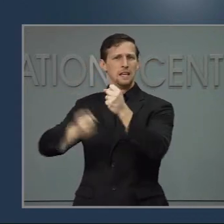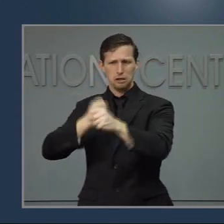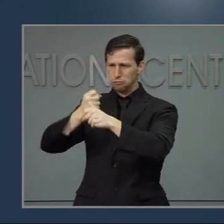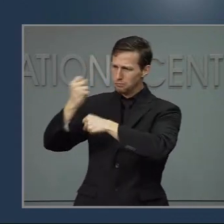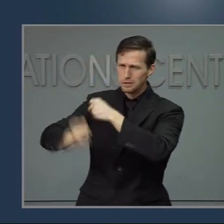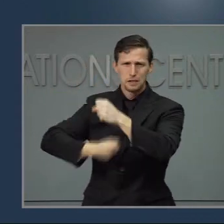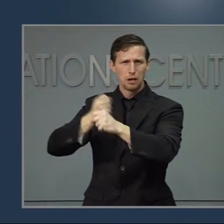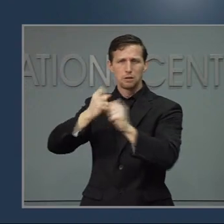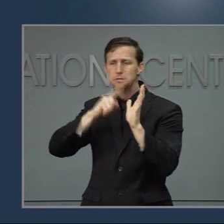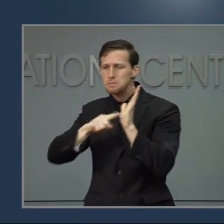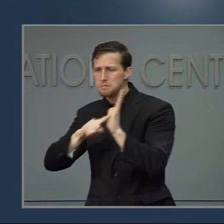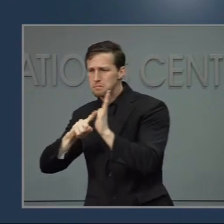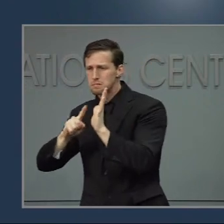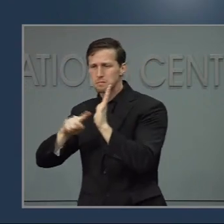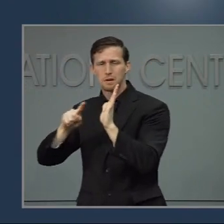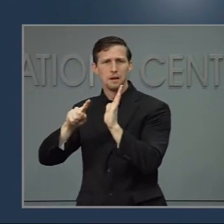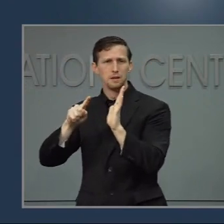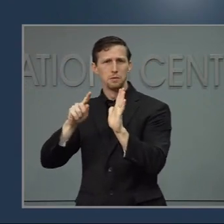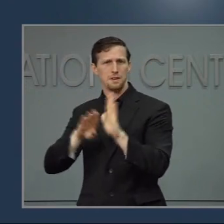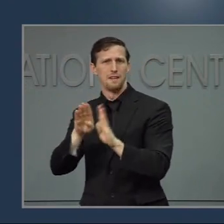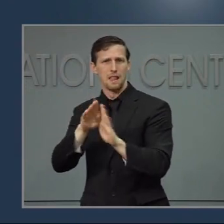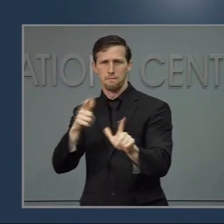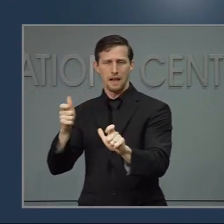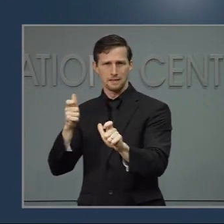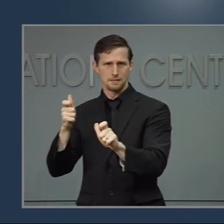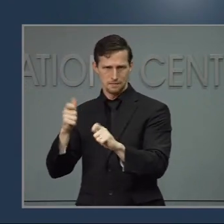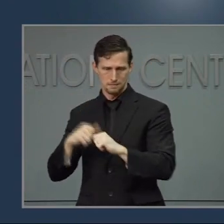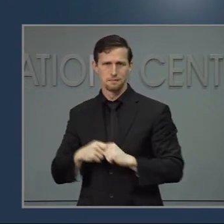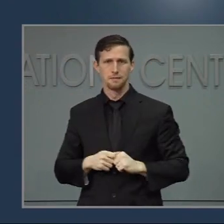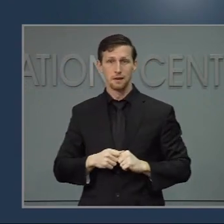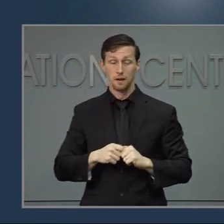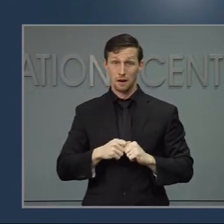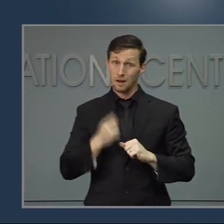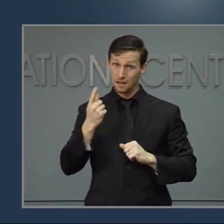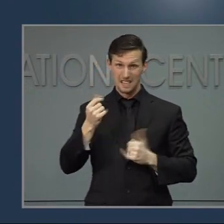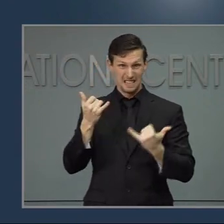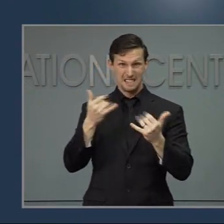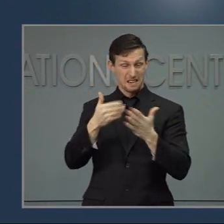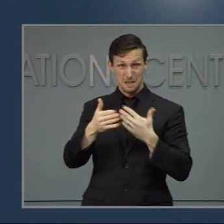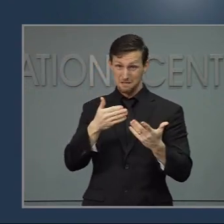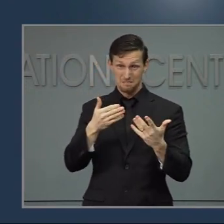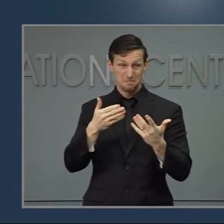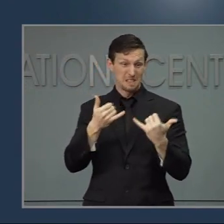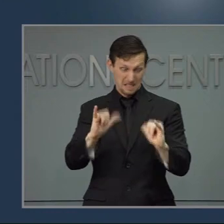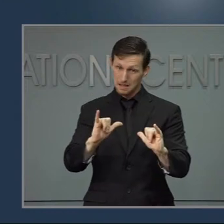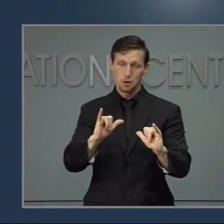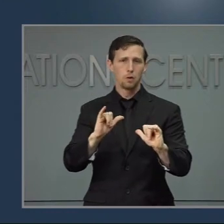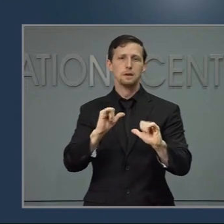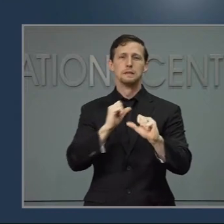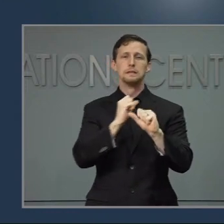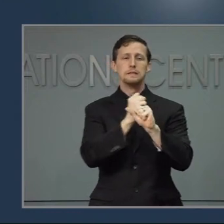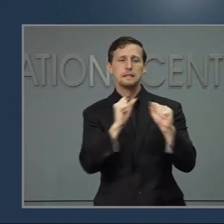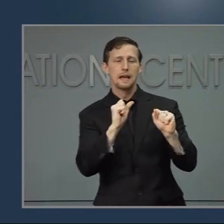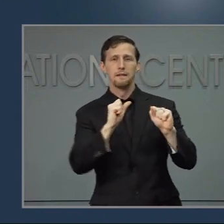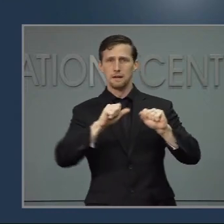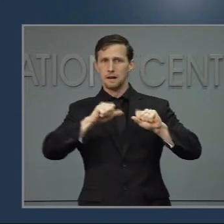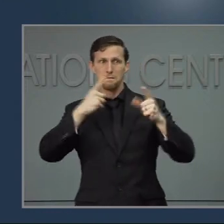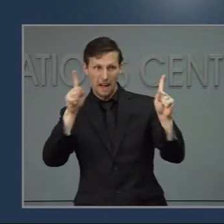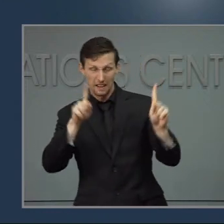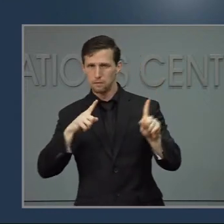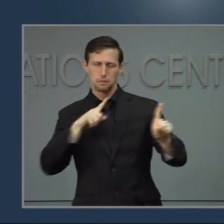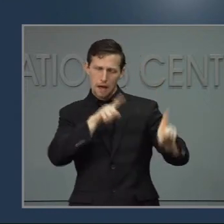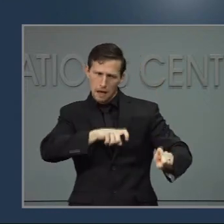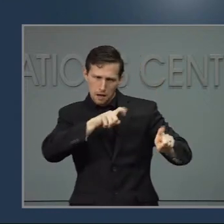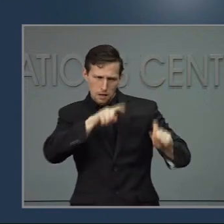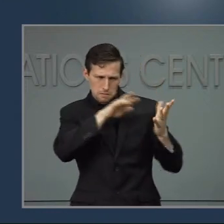vaccines for similar viruses. All vaccines are regular rigorously tested for safety and effectiveness, and more than 70